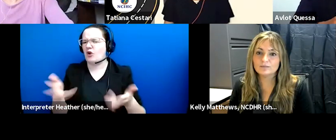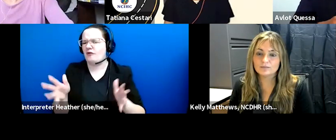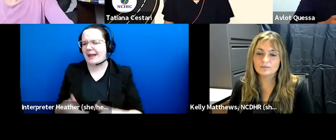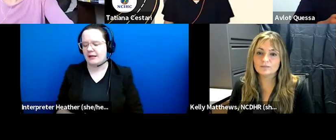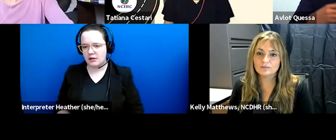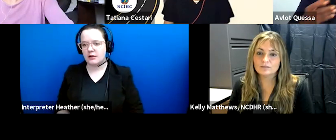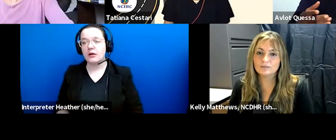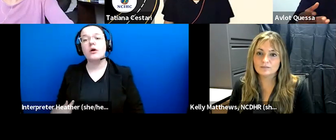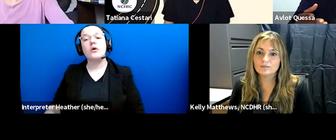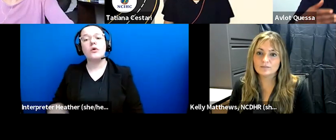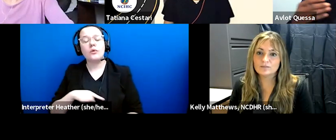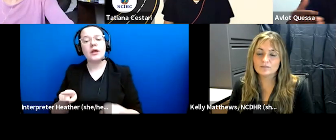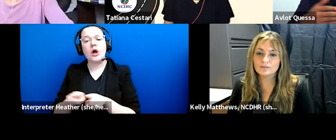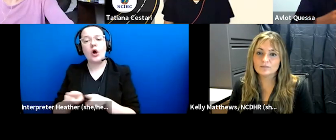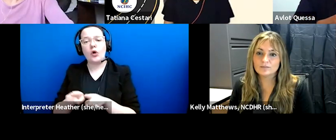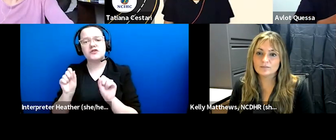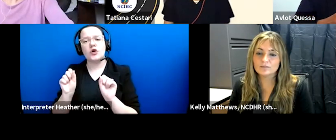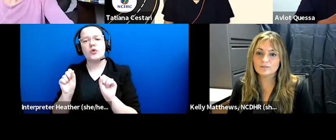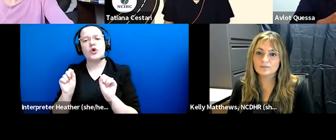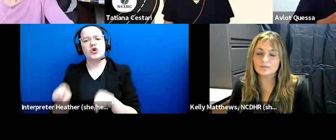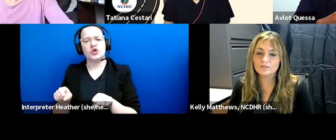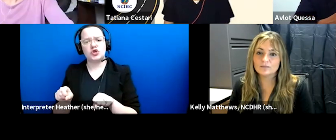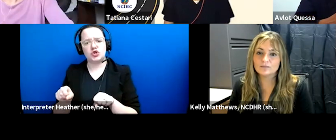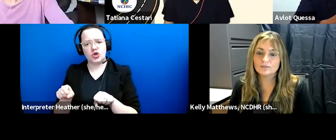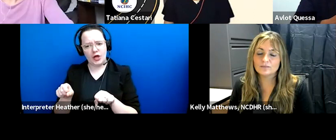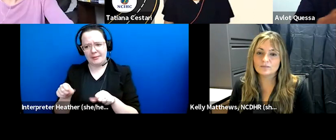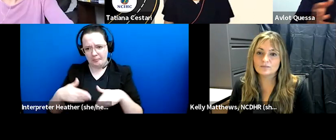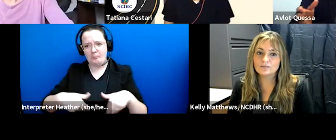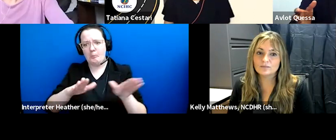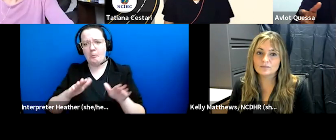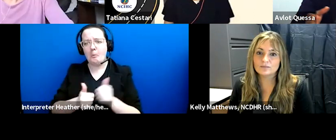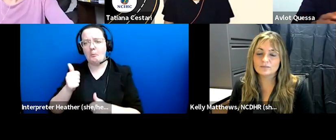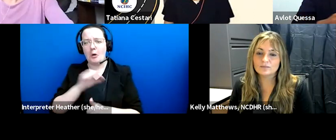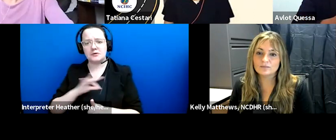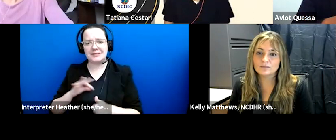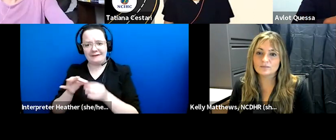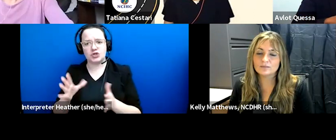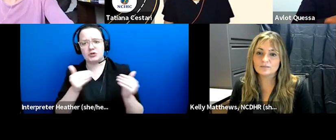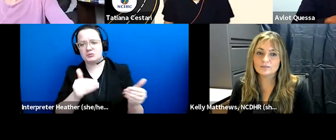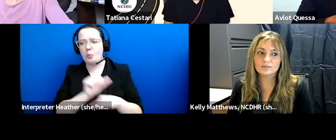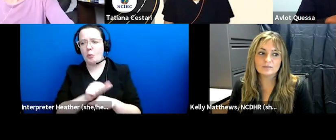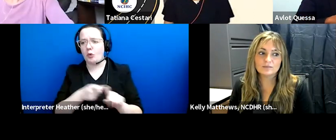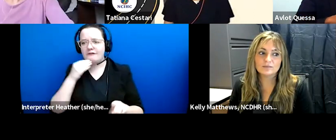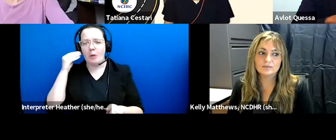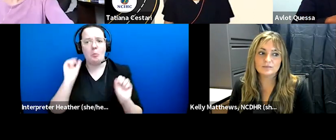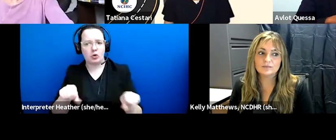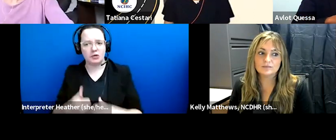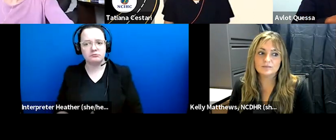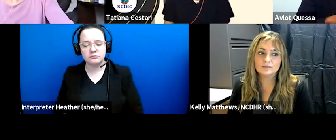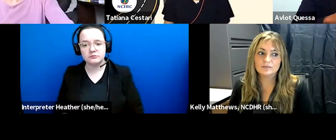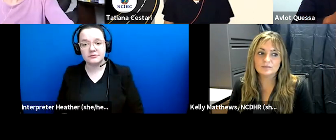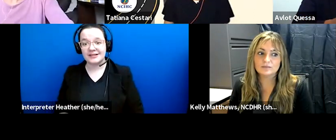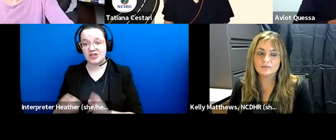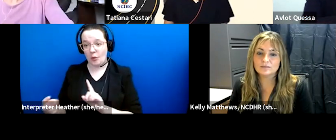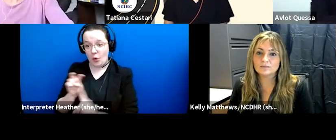were also able to deploy most of our staff interpreters to work from home from a from a training perspective uh we